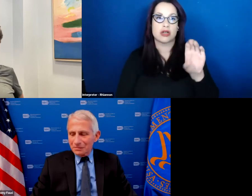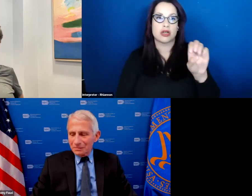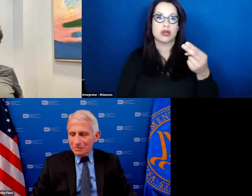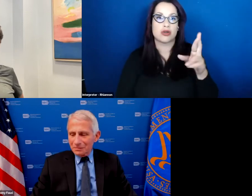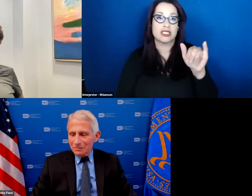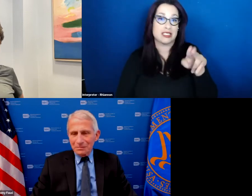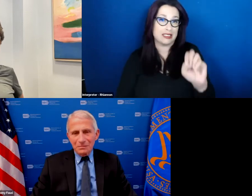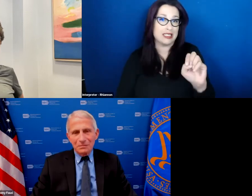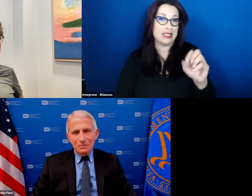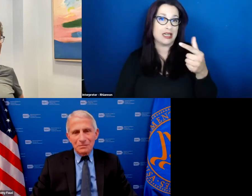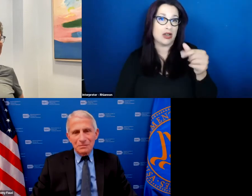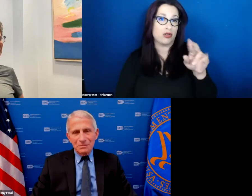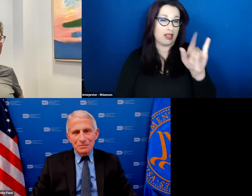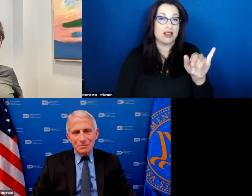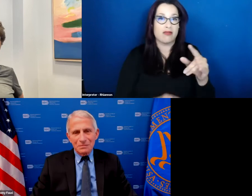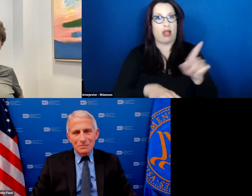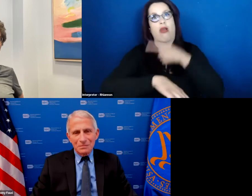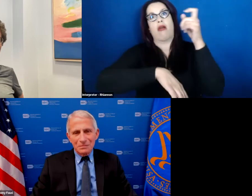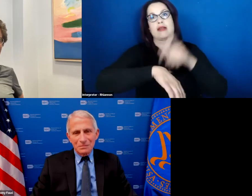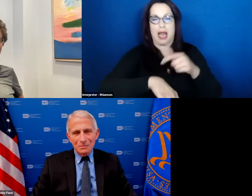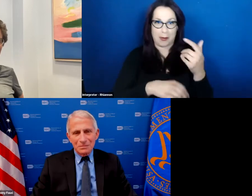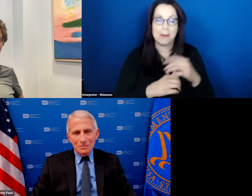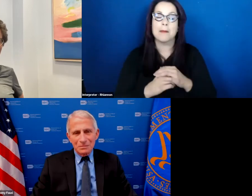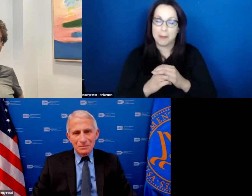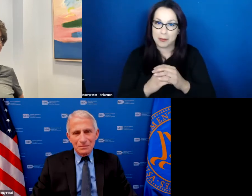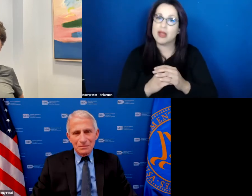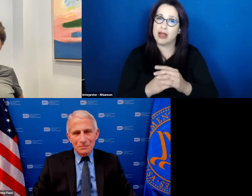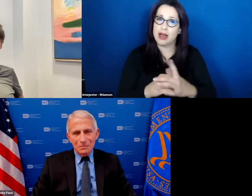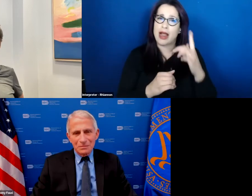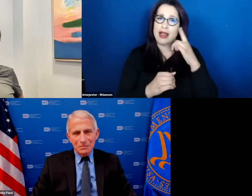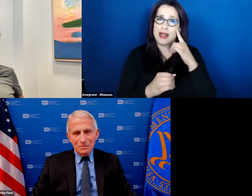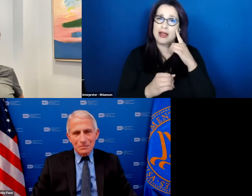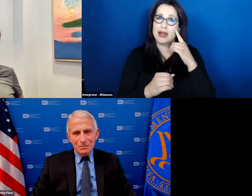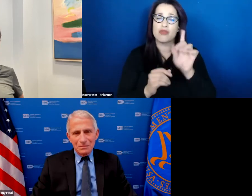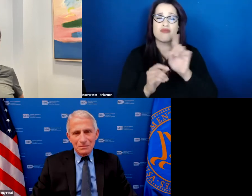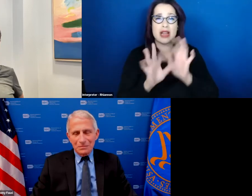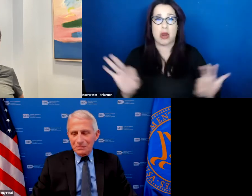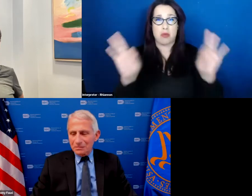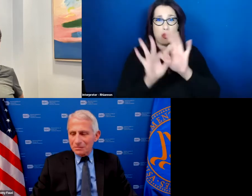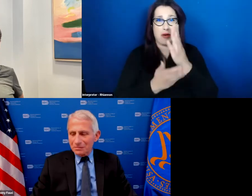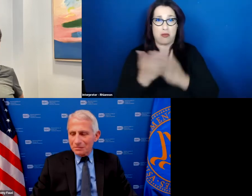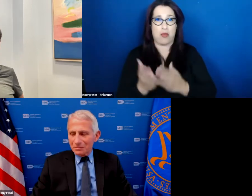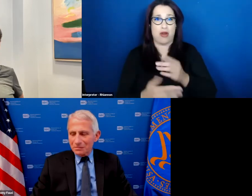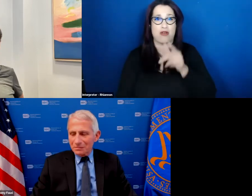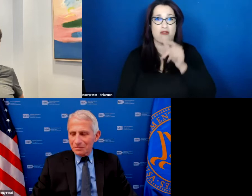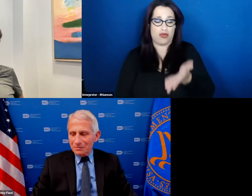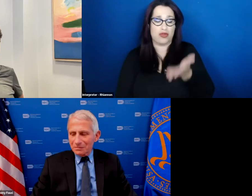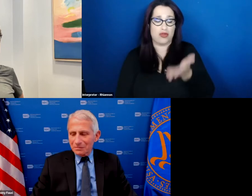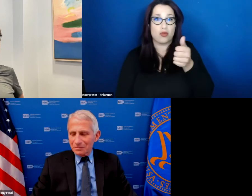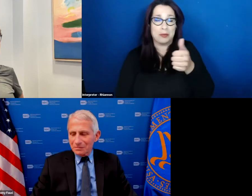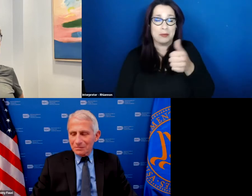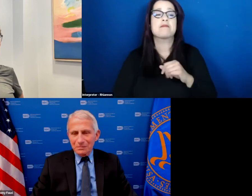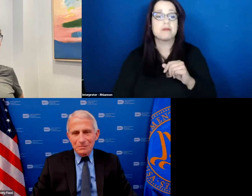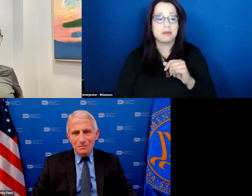i think that um to me it's a really important element of who you are that uh you